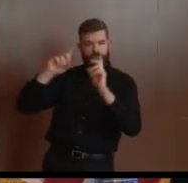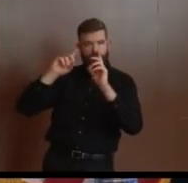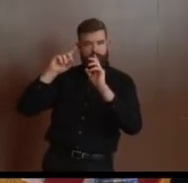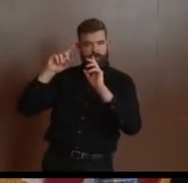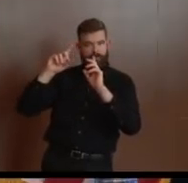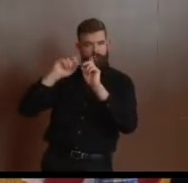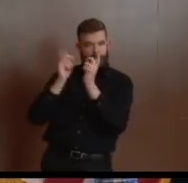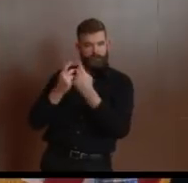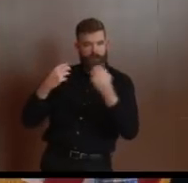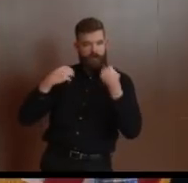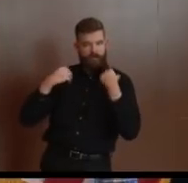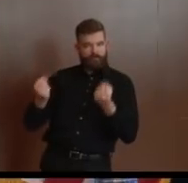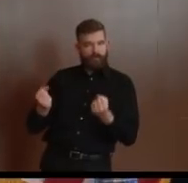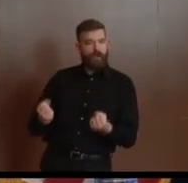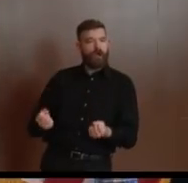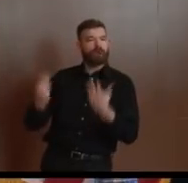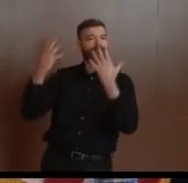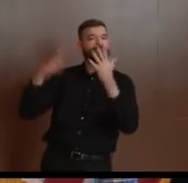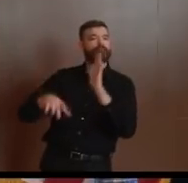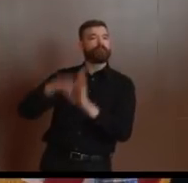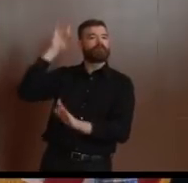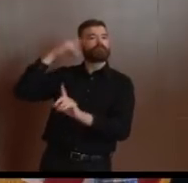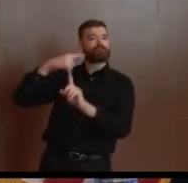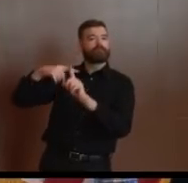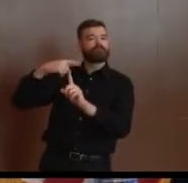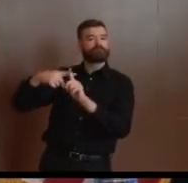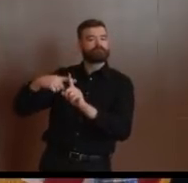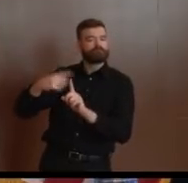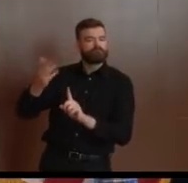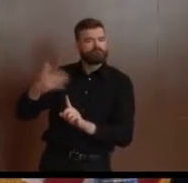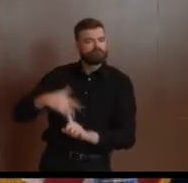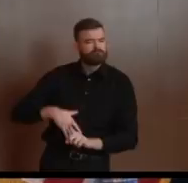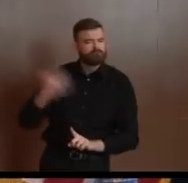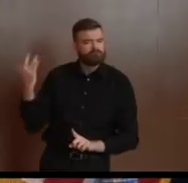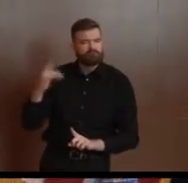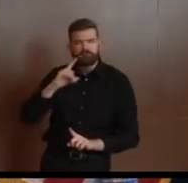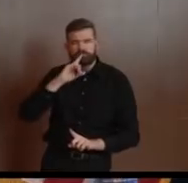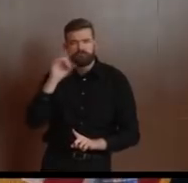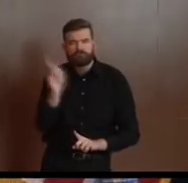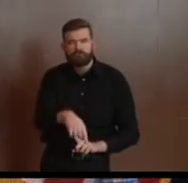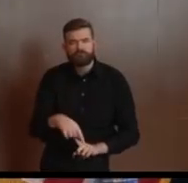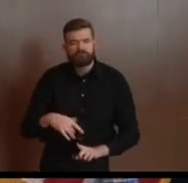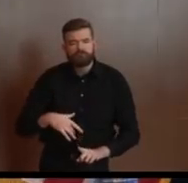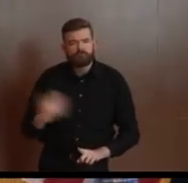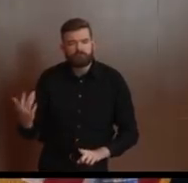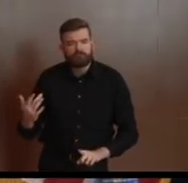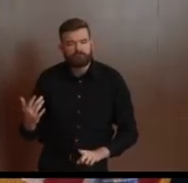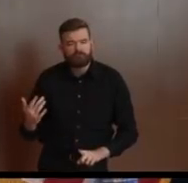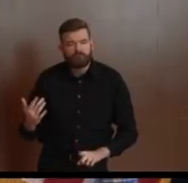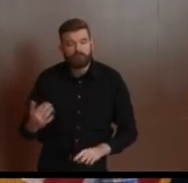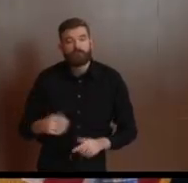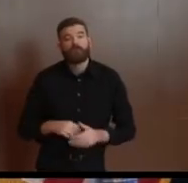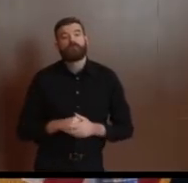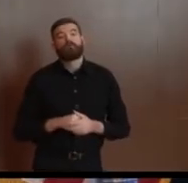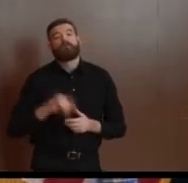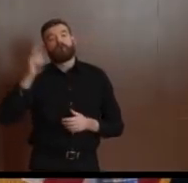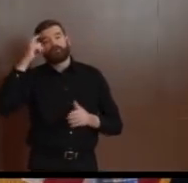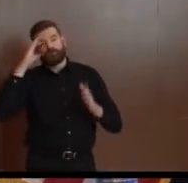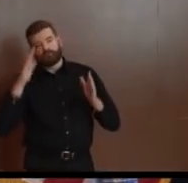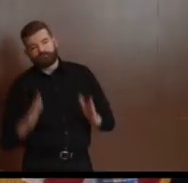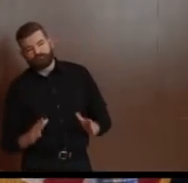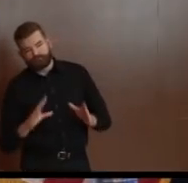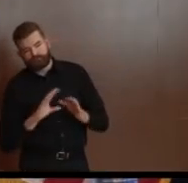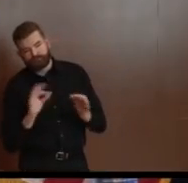for this mandate? Yes, so I would just say on the second one, but I want to have the health folks and Jared address that.